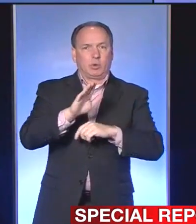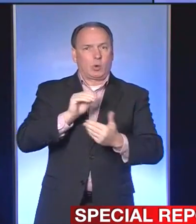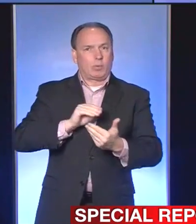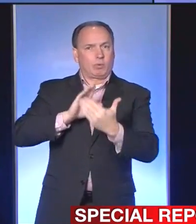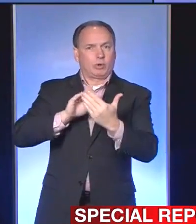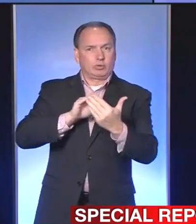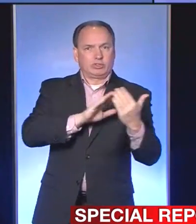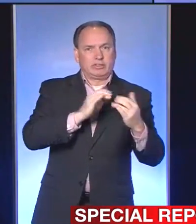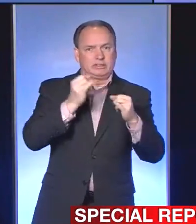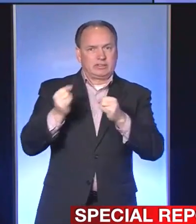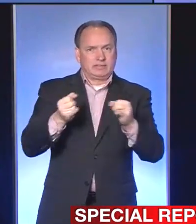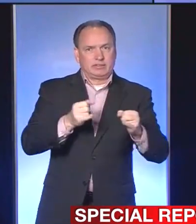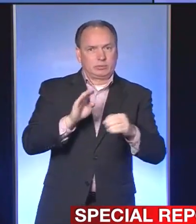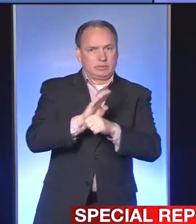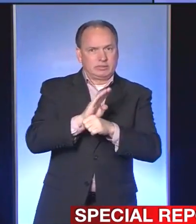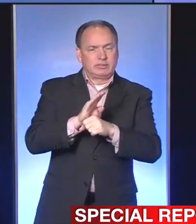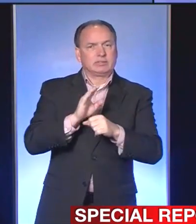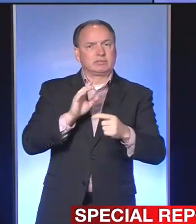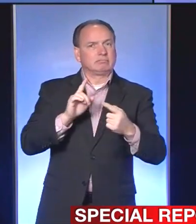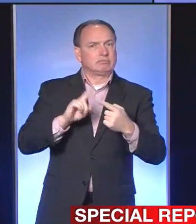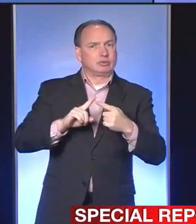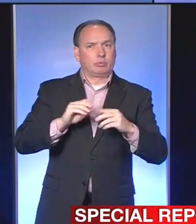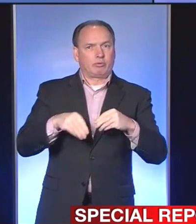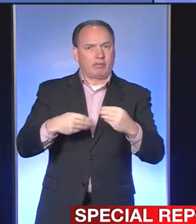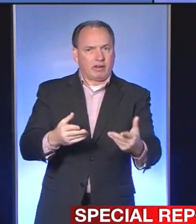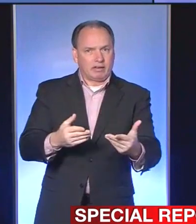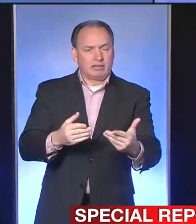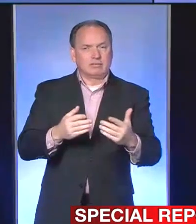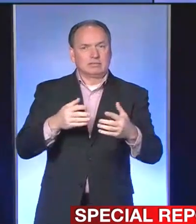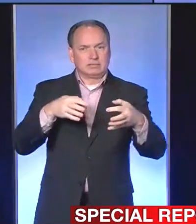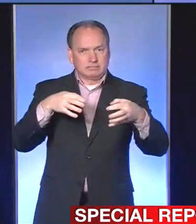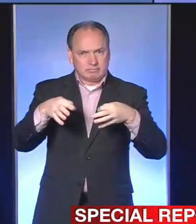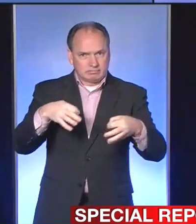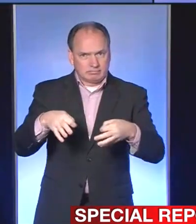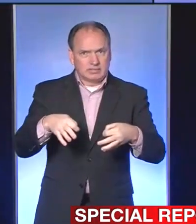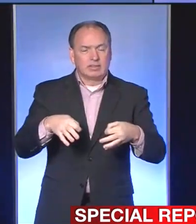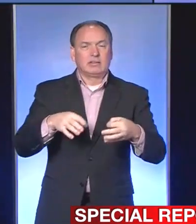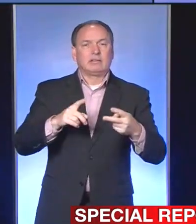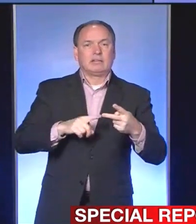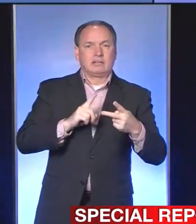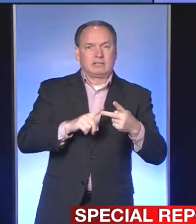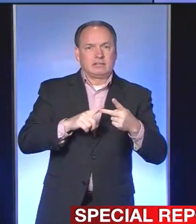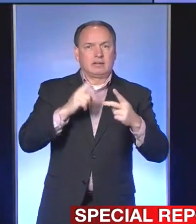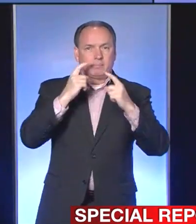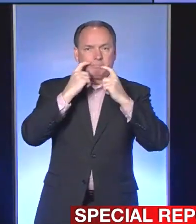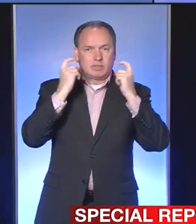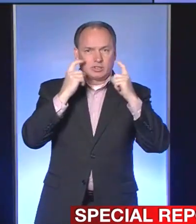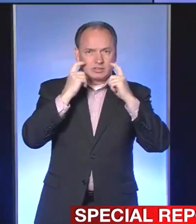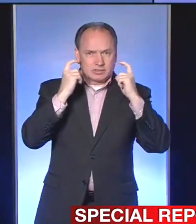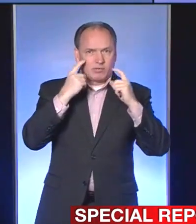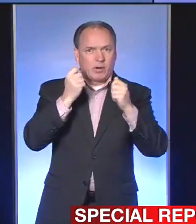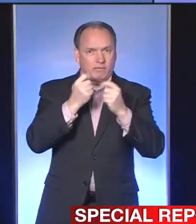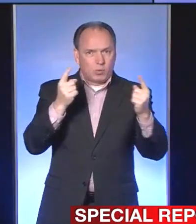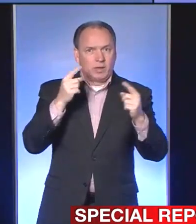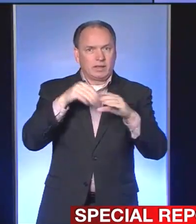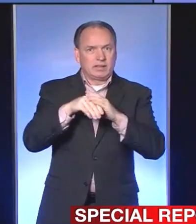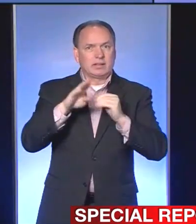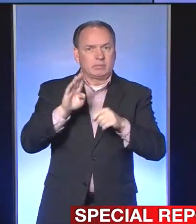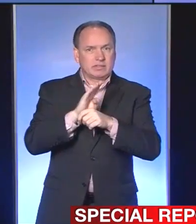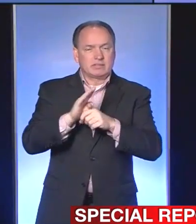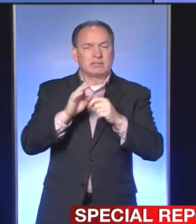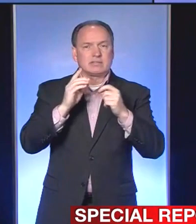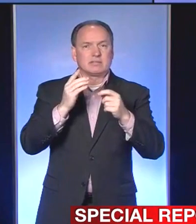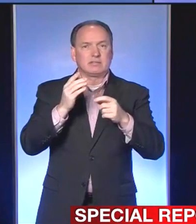is going to be to provide masks for your employees and have everyone in your business wearing them.